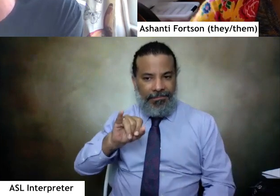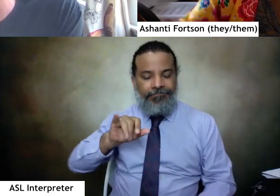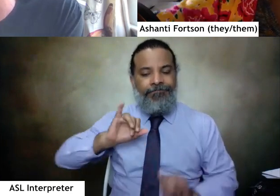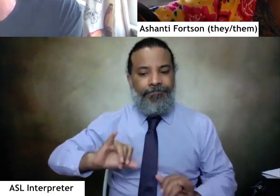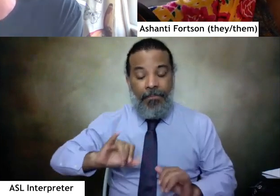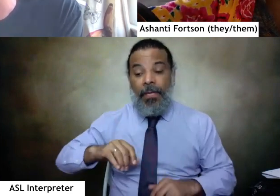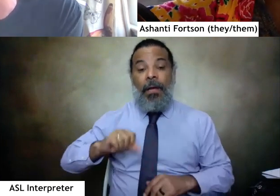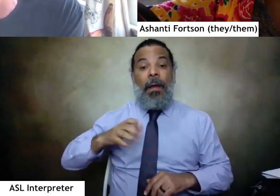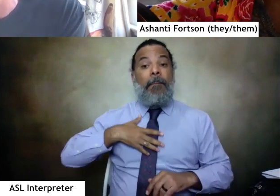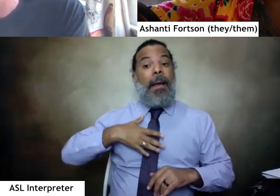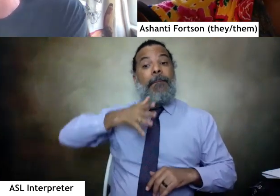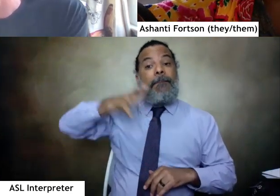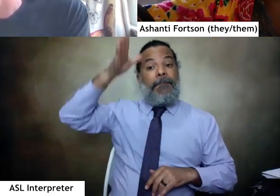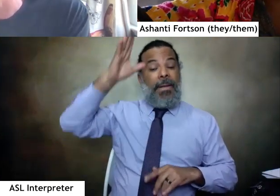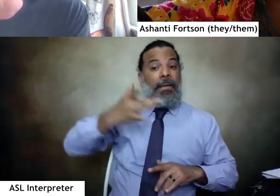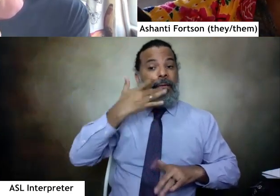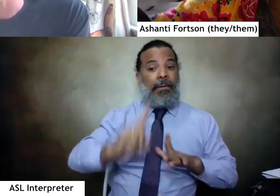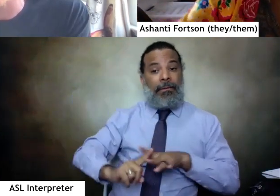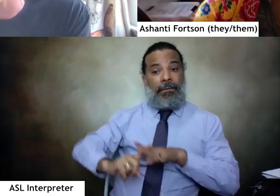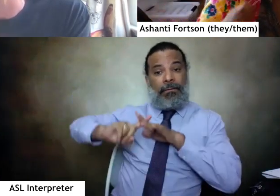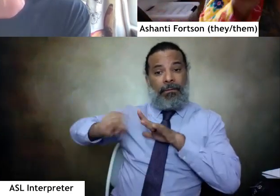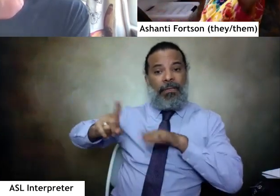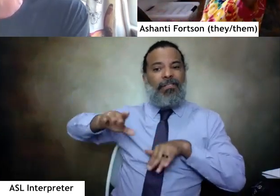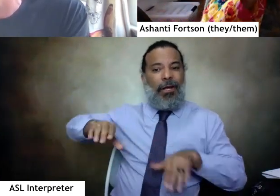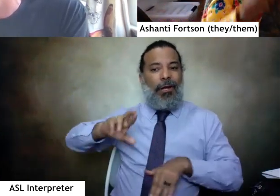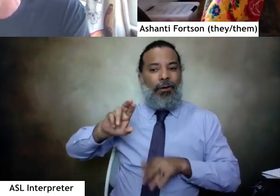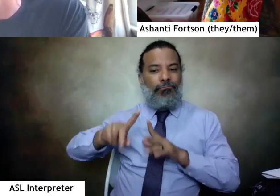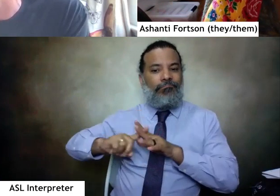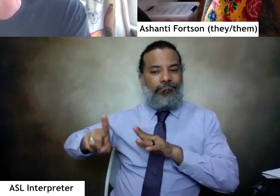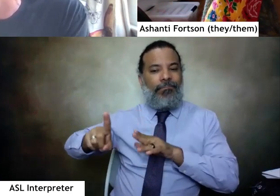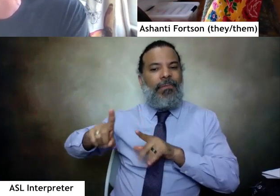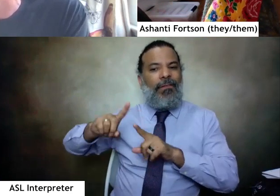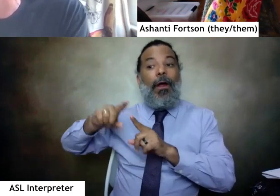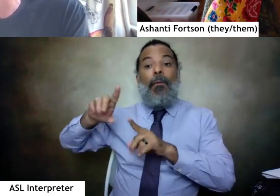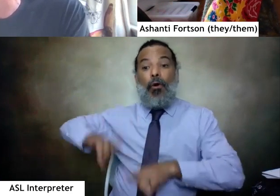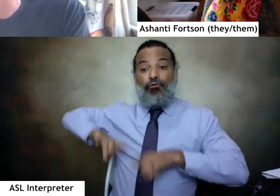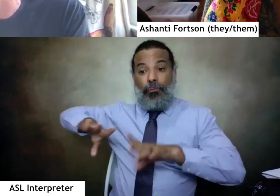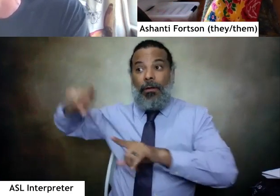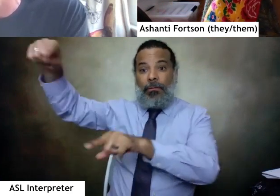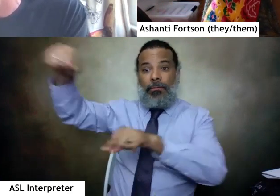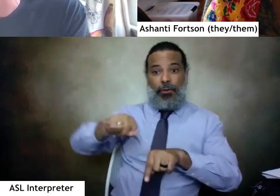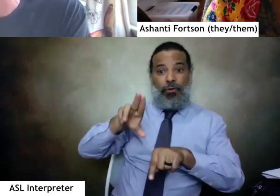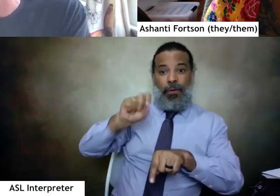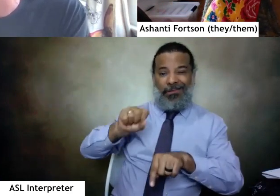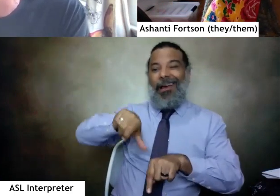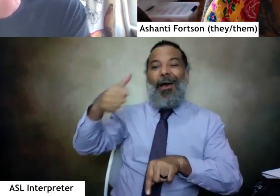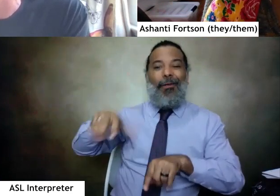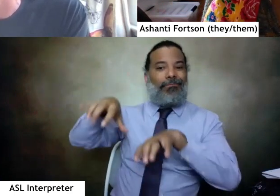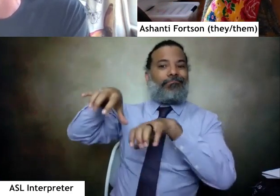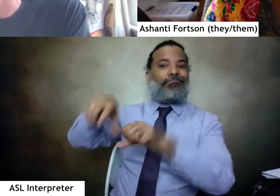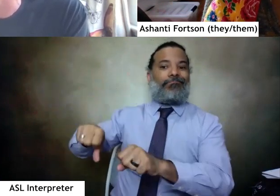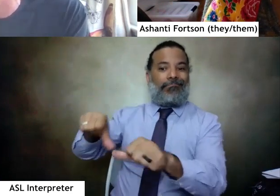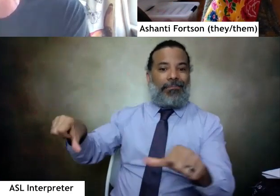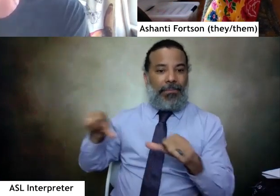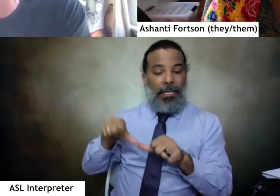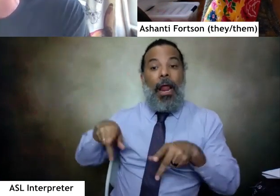parents escaped as child refugees to Australia and US to settler colonial nations that were allowing some